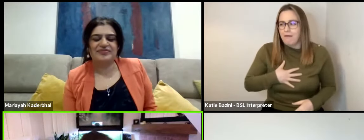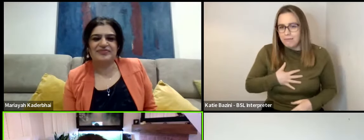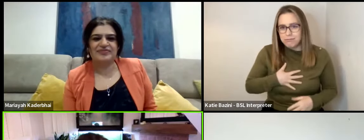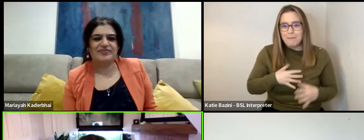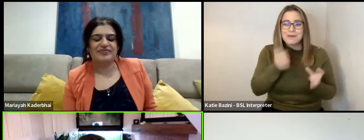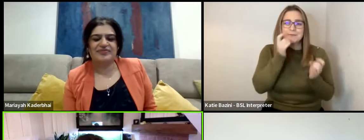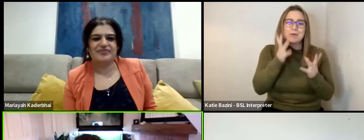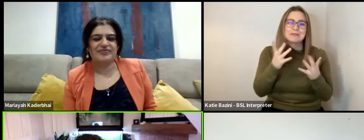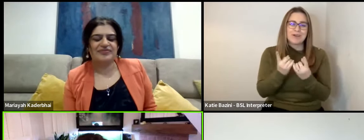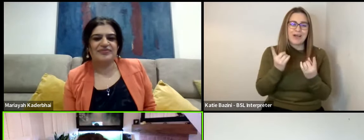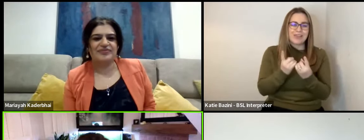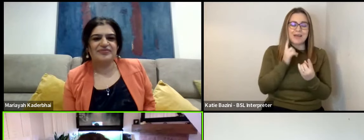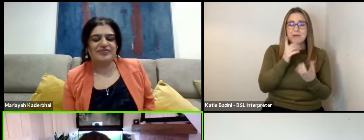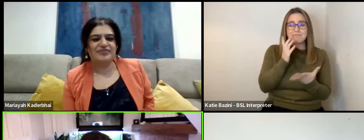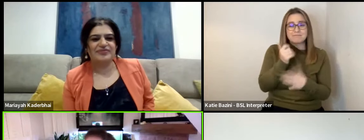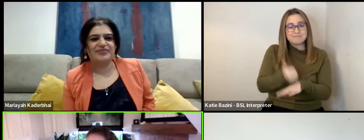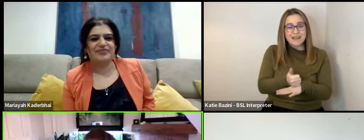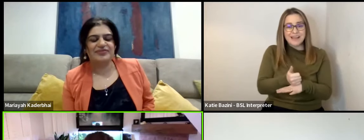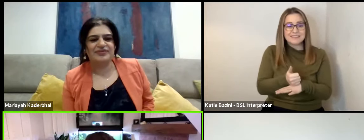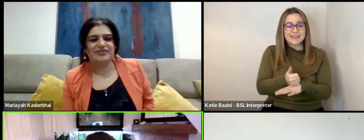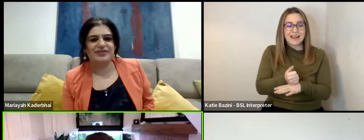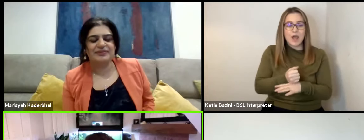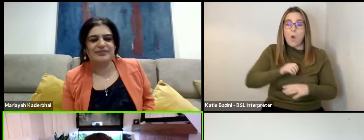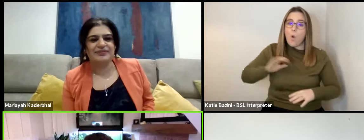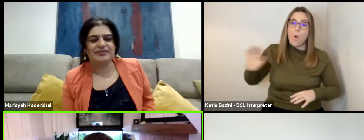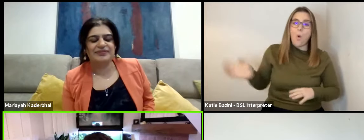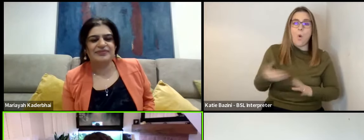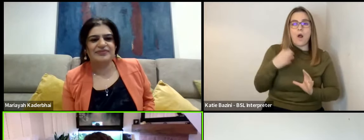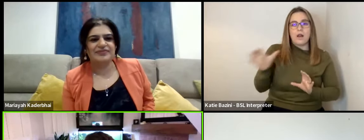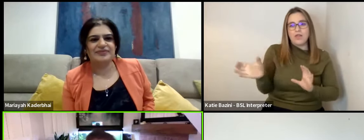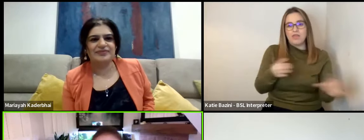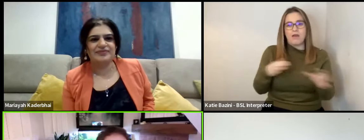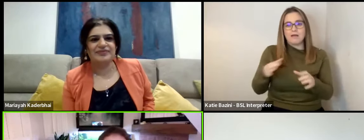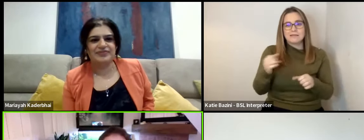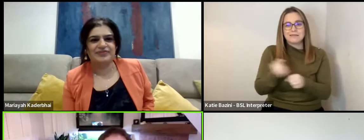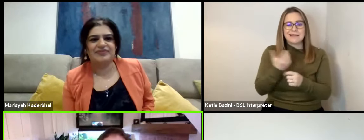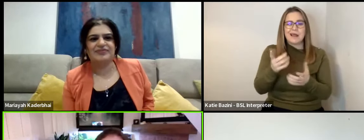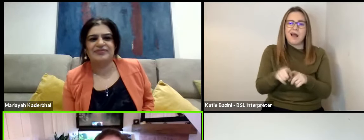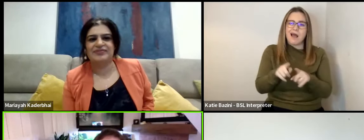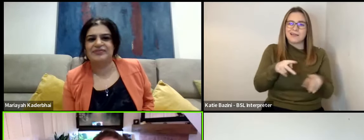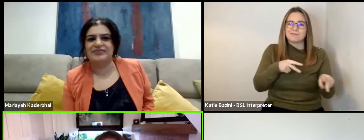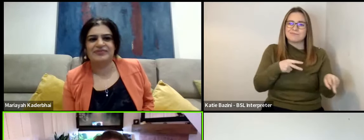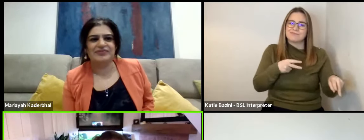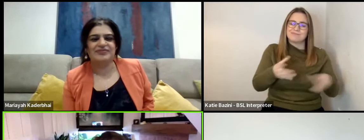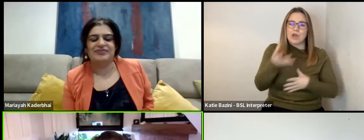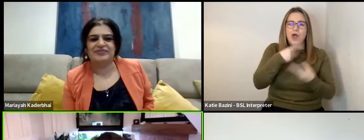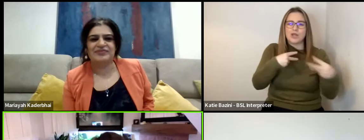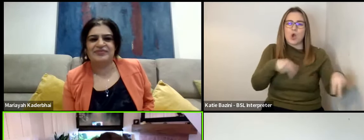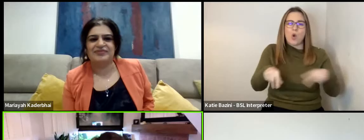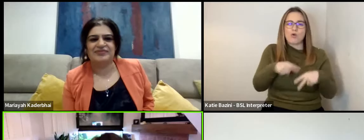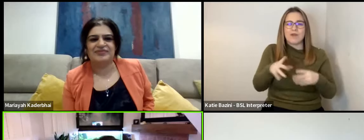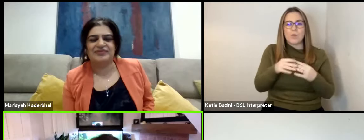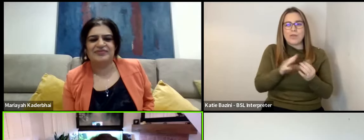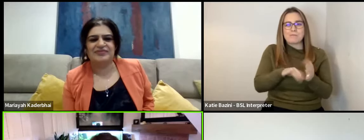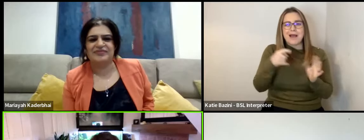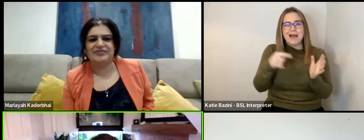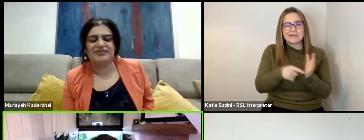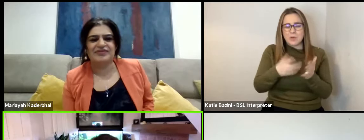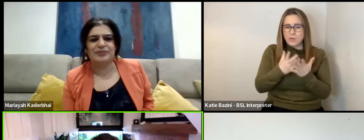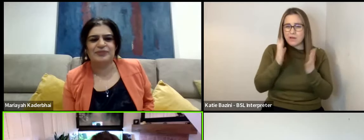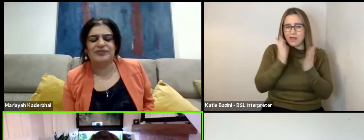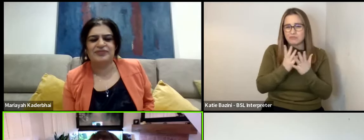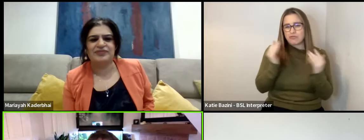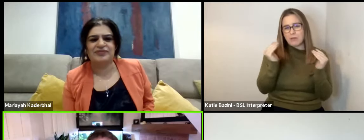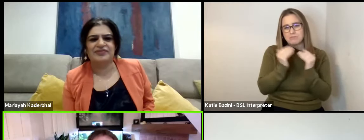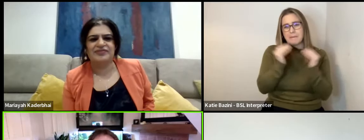wonderful thing. And it basically was, all of the cast did a choreography with Matt. It was choreographed to